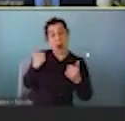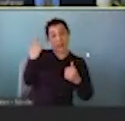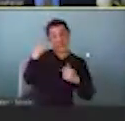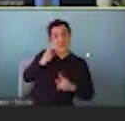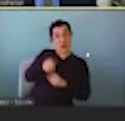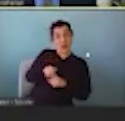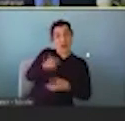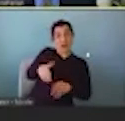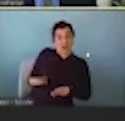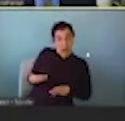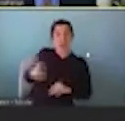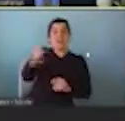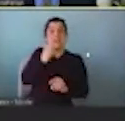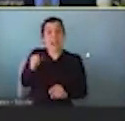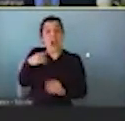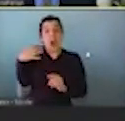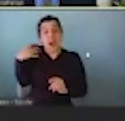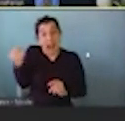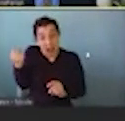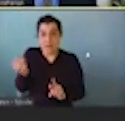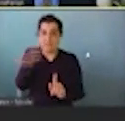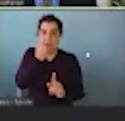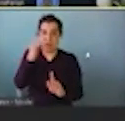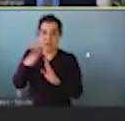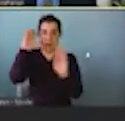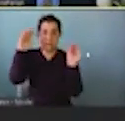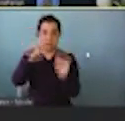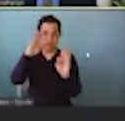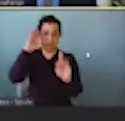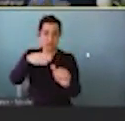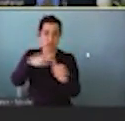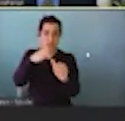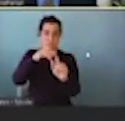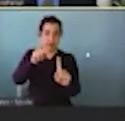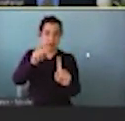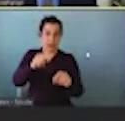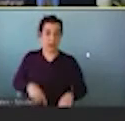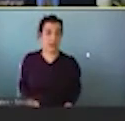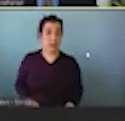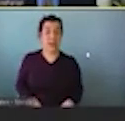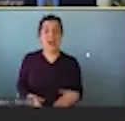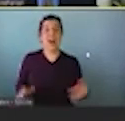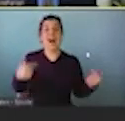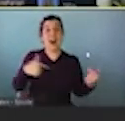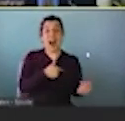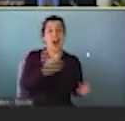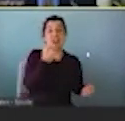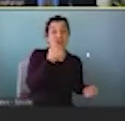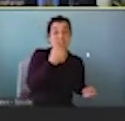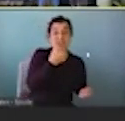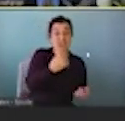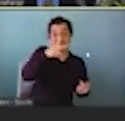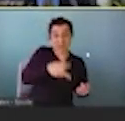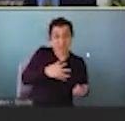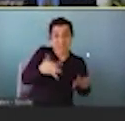about health, we have to address food as our top priority. And we are so sick from poor nutrition that it's almost